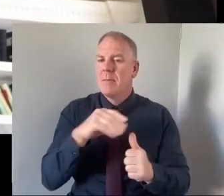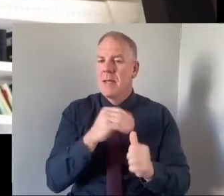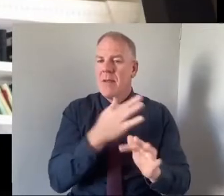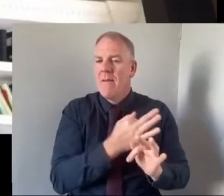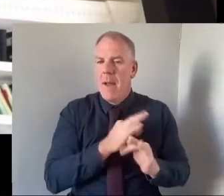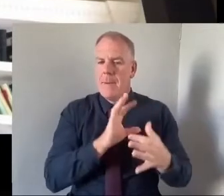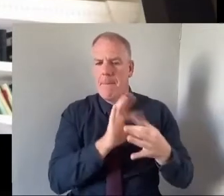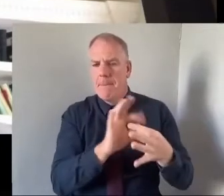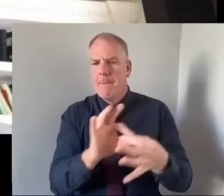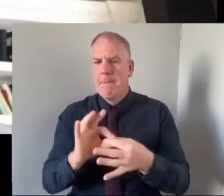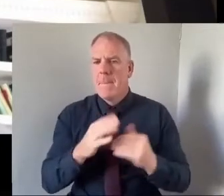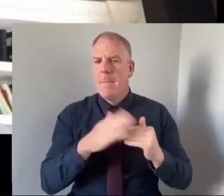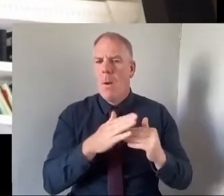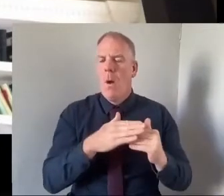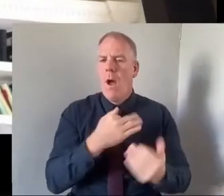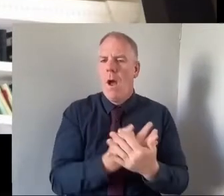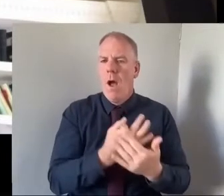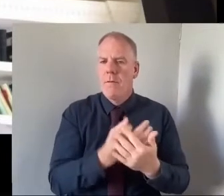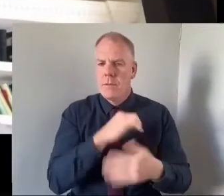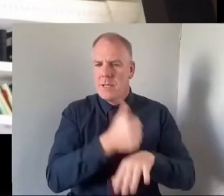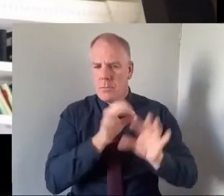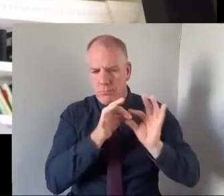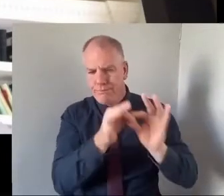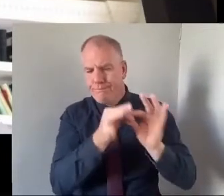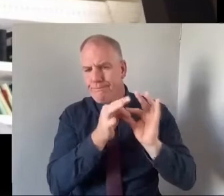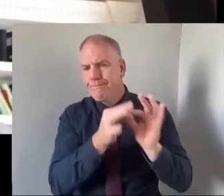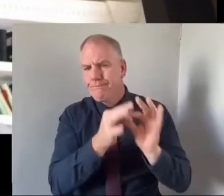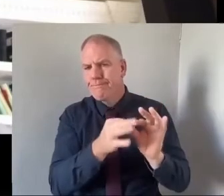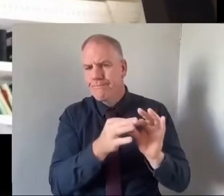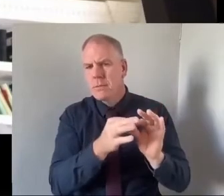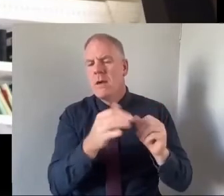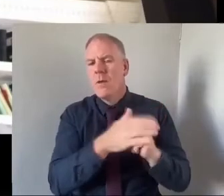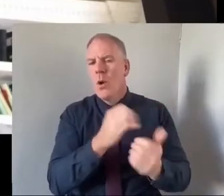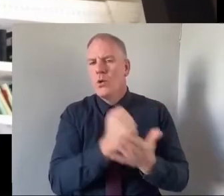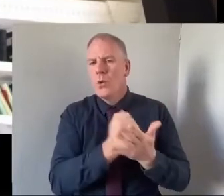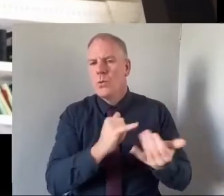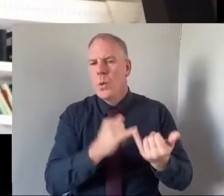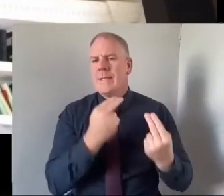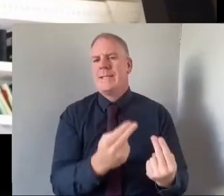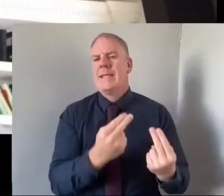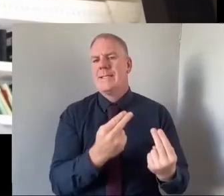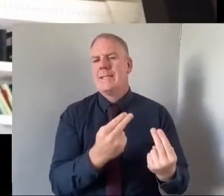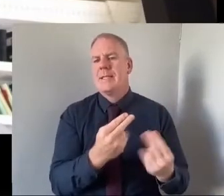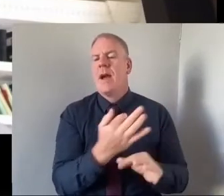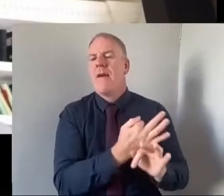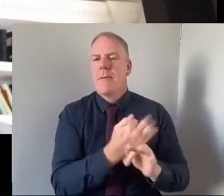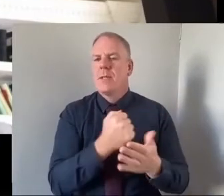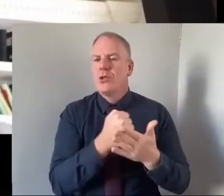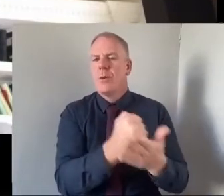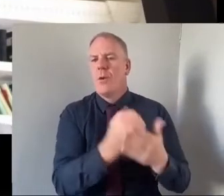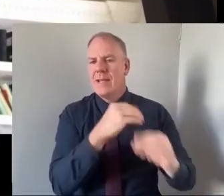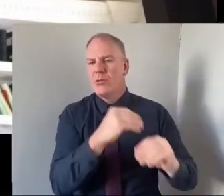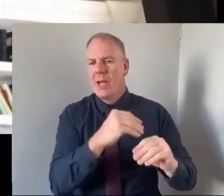link in with regularly and establish a good relationship with those families in supporting their education